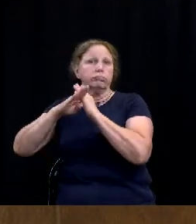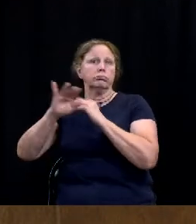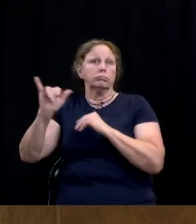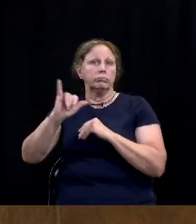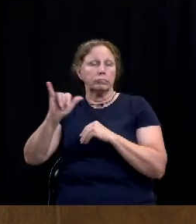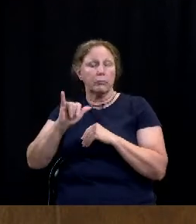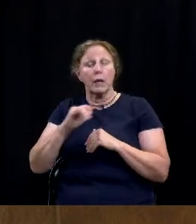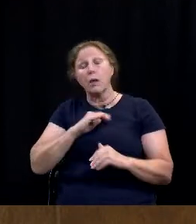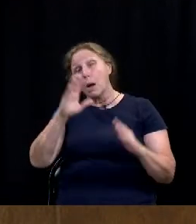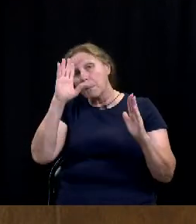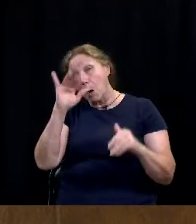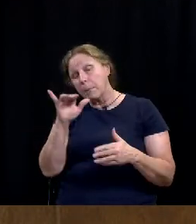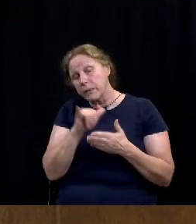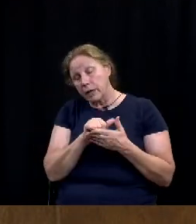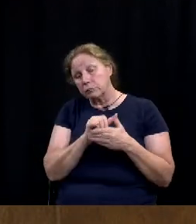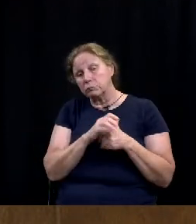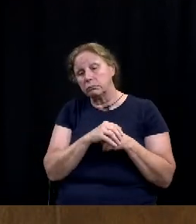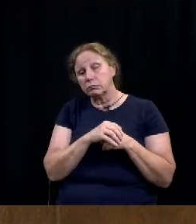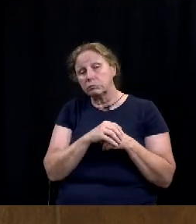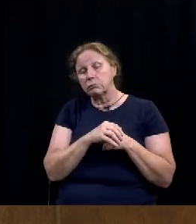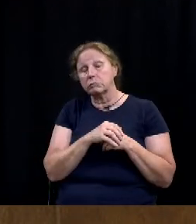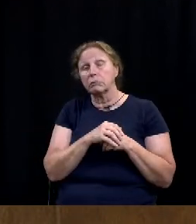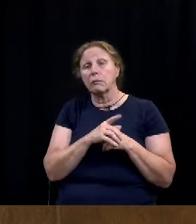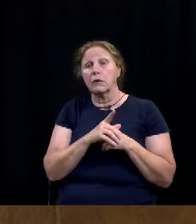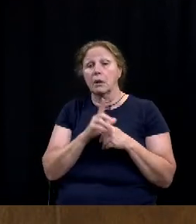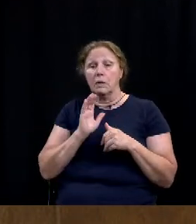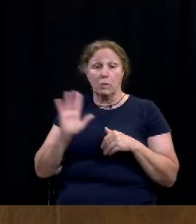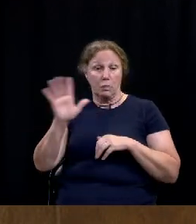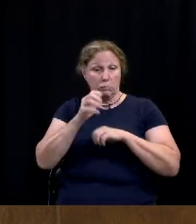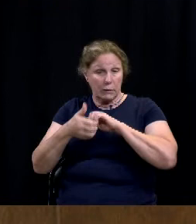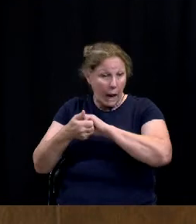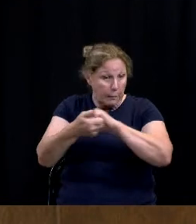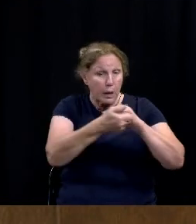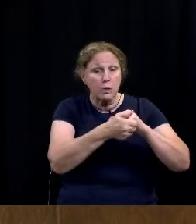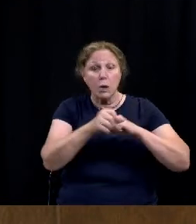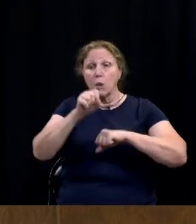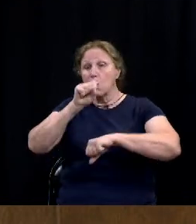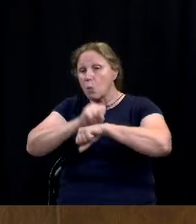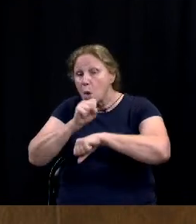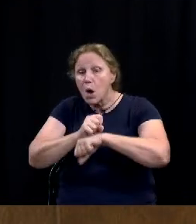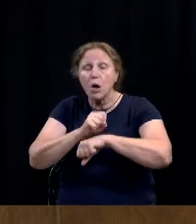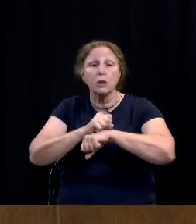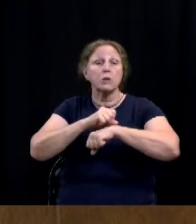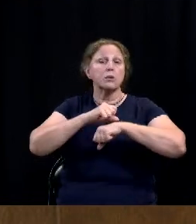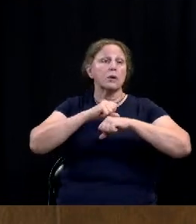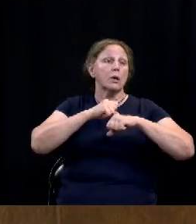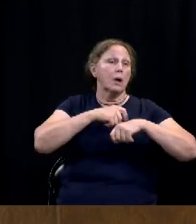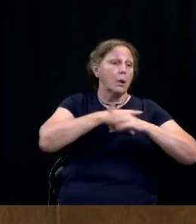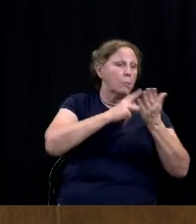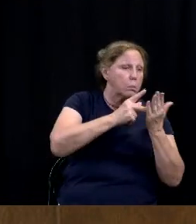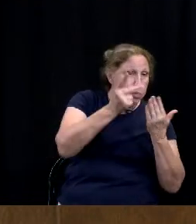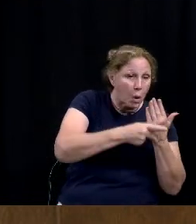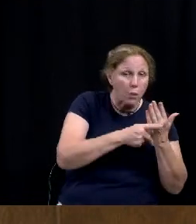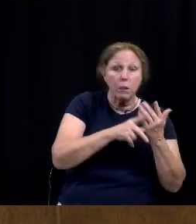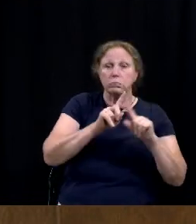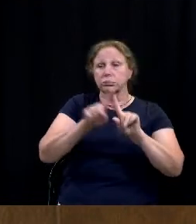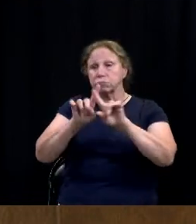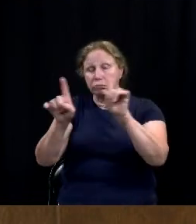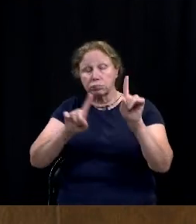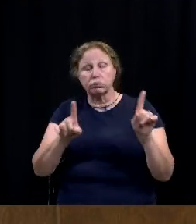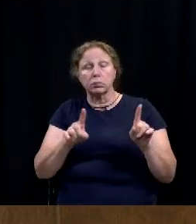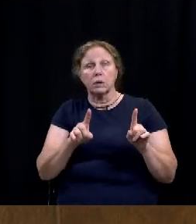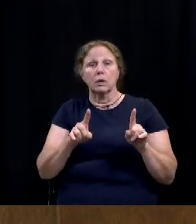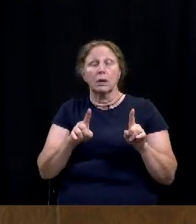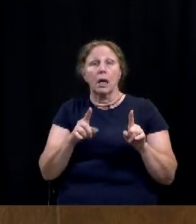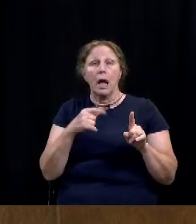i'm hoping that all the initiatives and partnerships with with different entities i mean we've got i